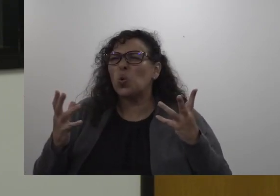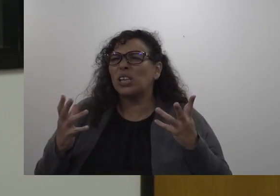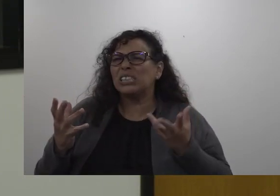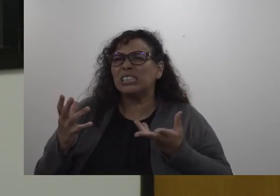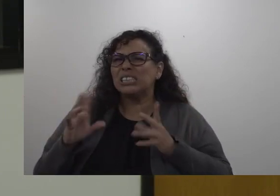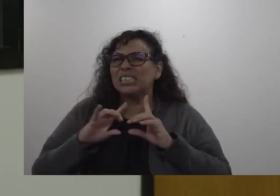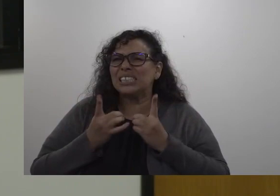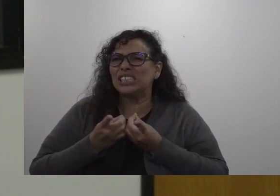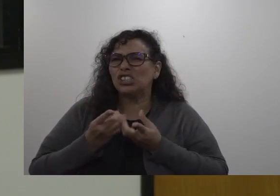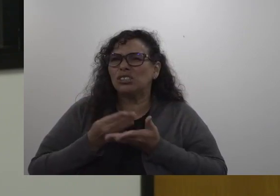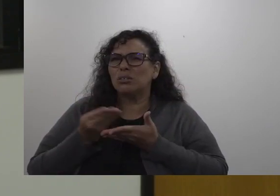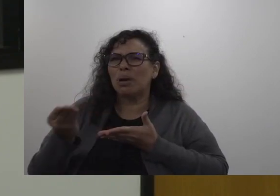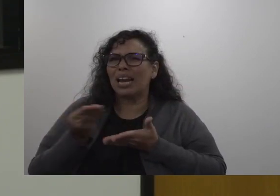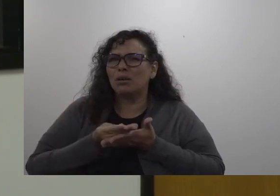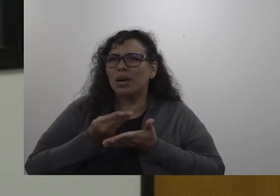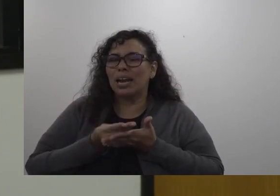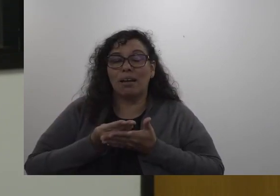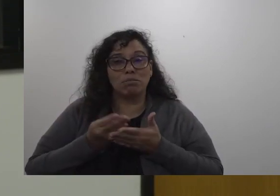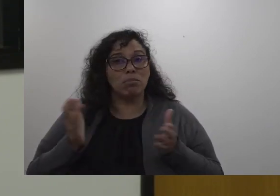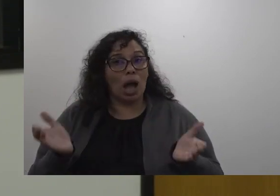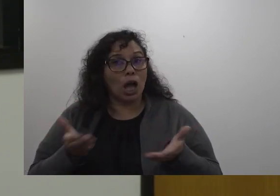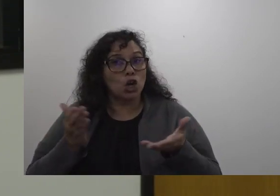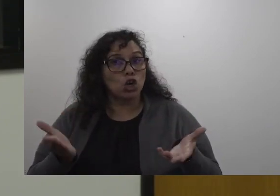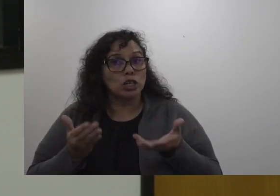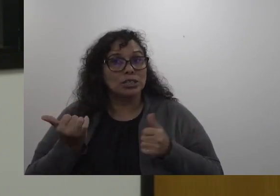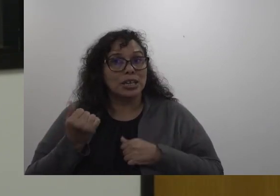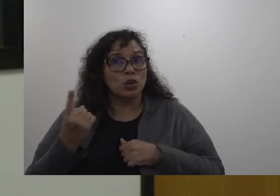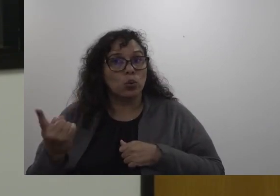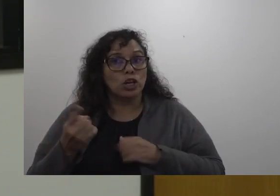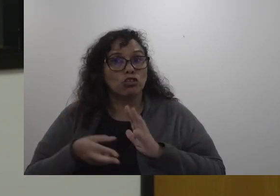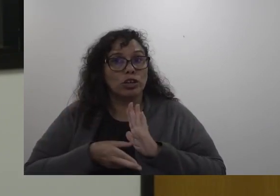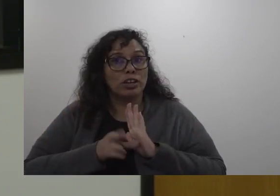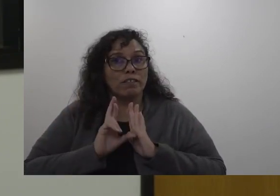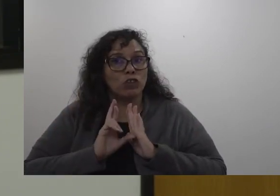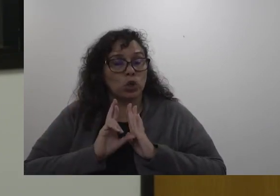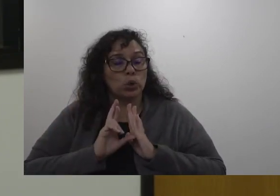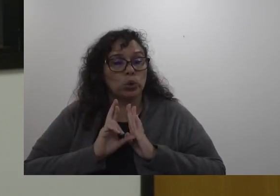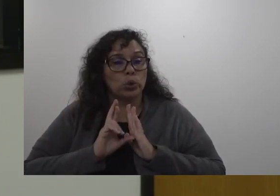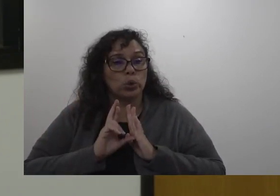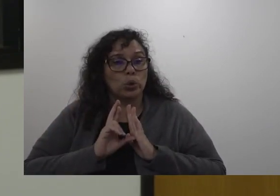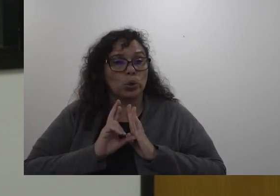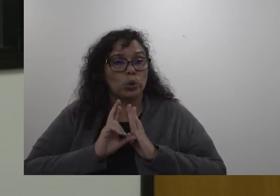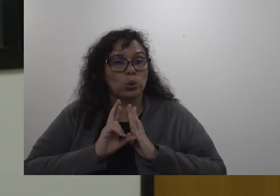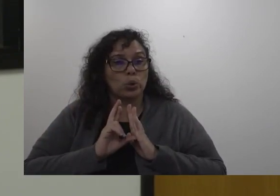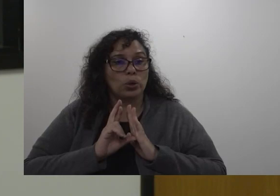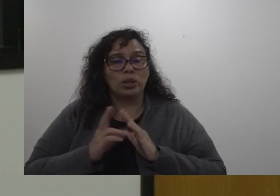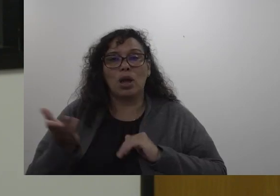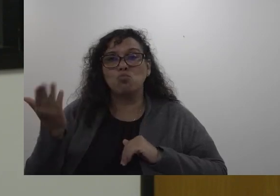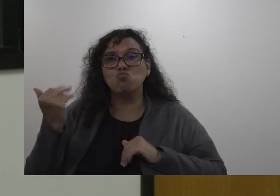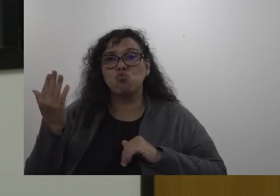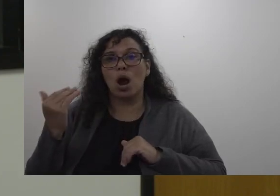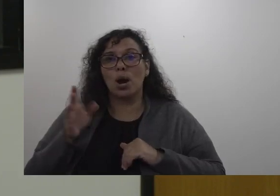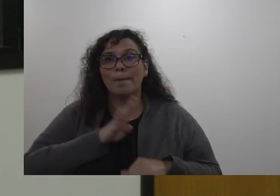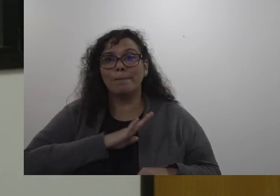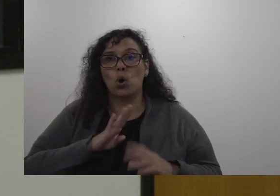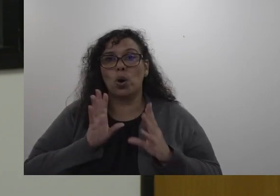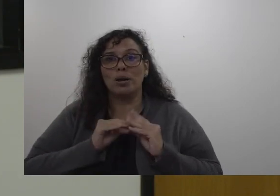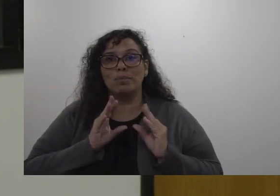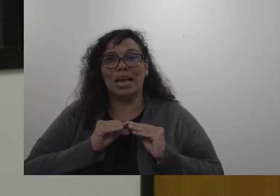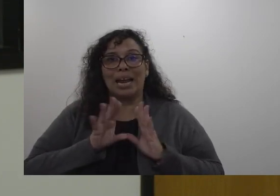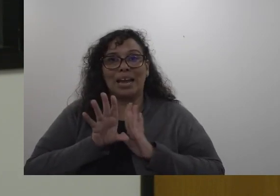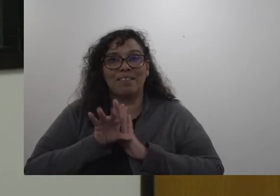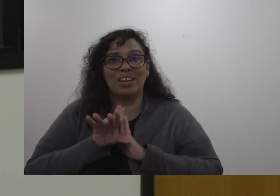money on I would encourage anyone to review the five works that the five board meeting videos that are available